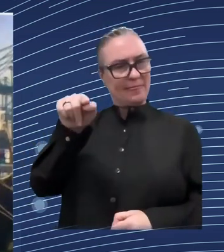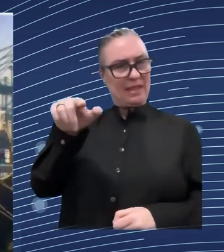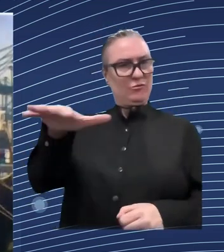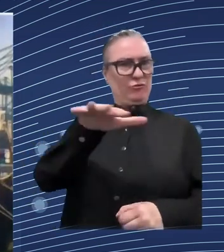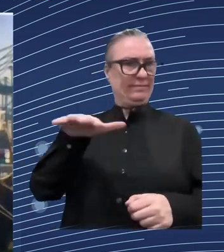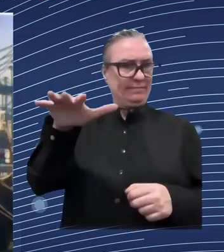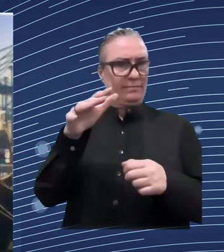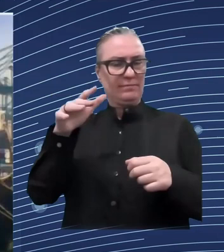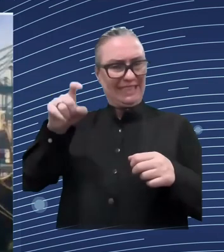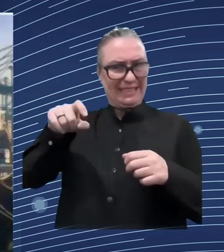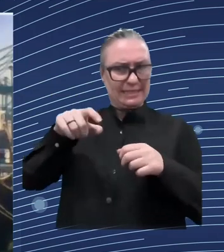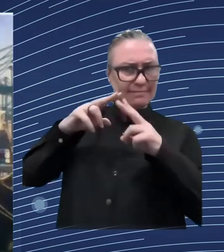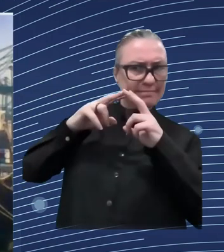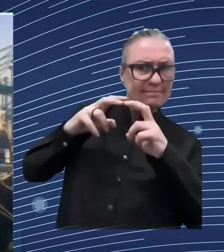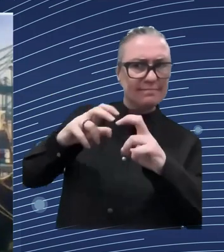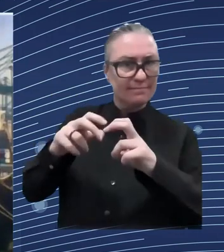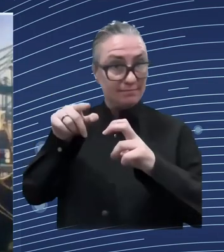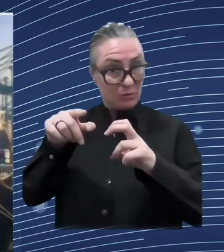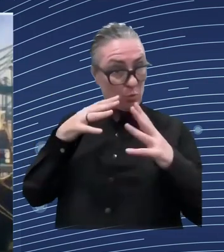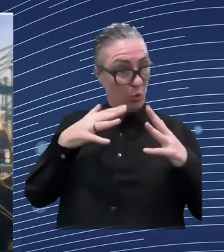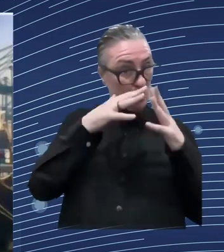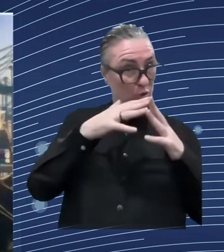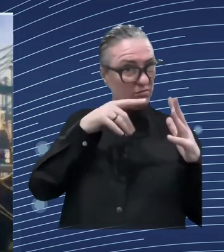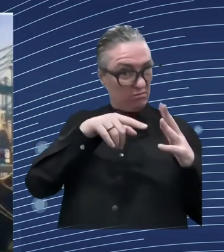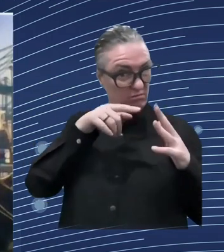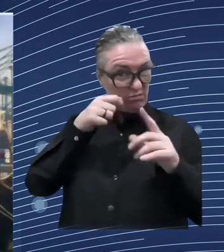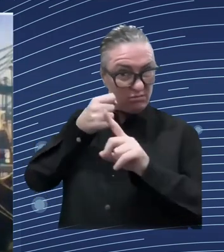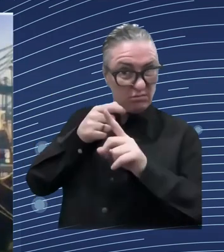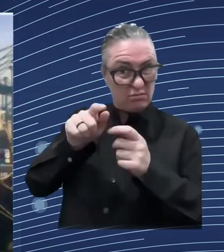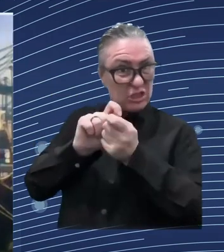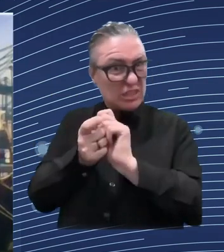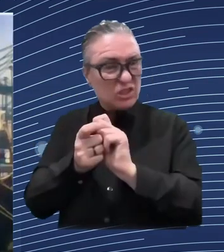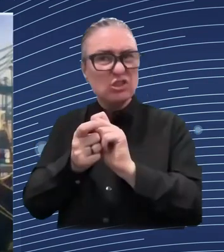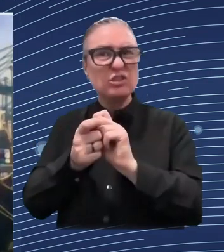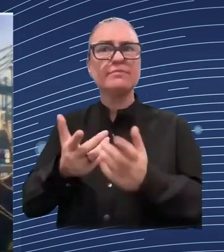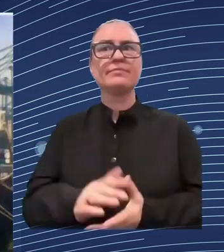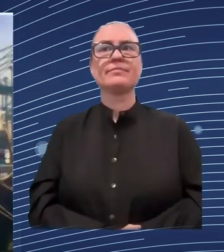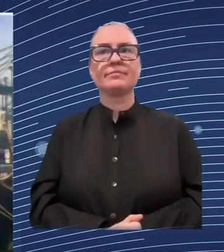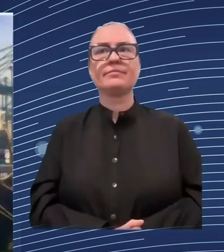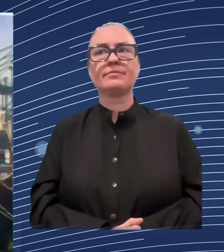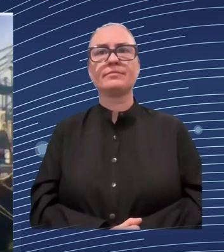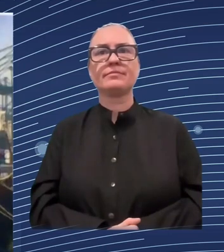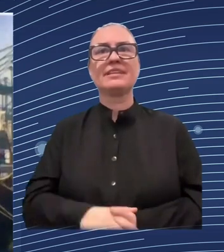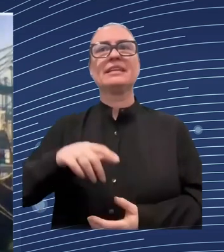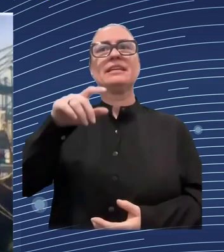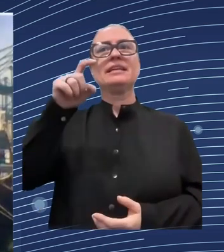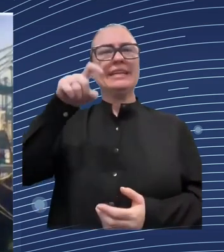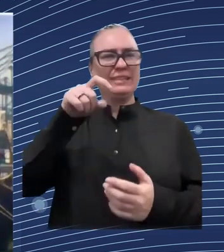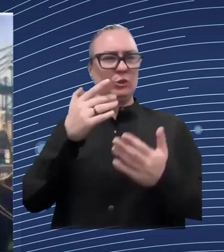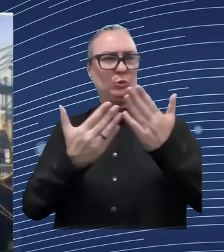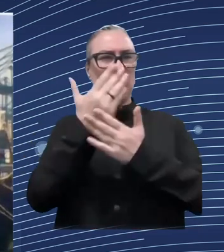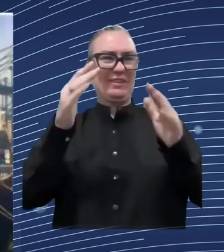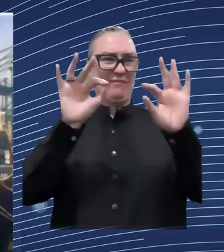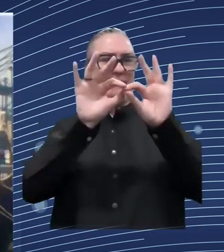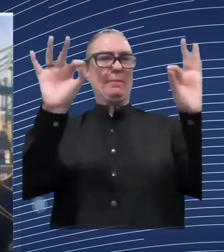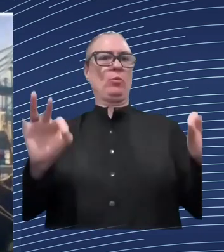also here with the uaki the social dialogue has has a crucial role to play and is also an element that we've discussed